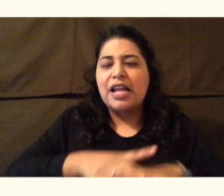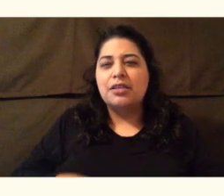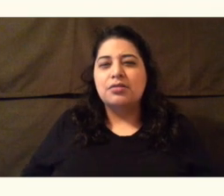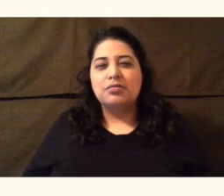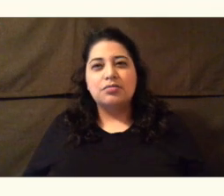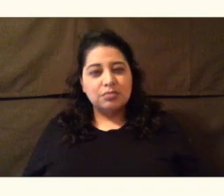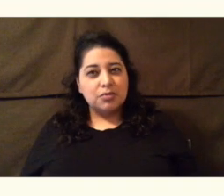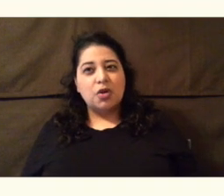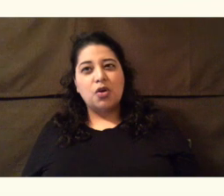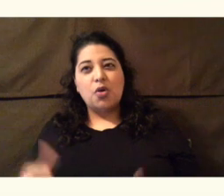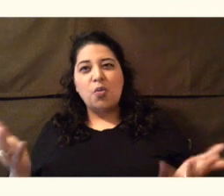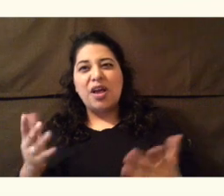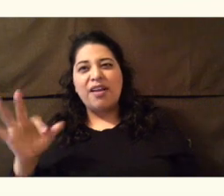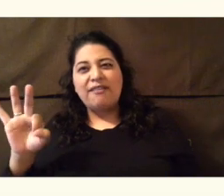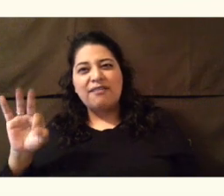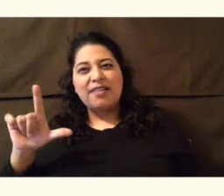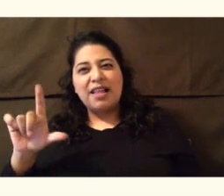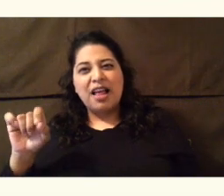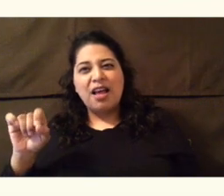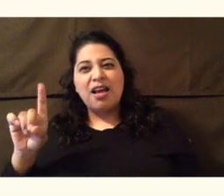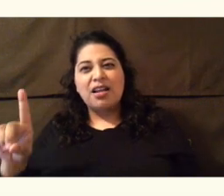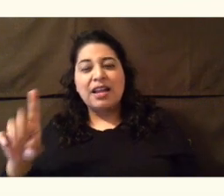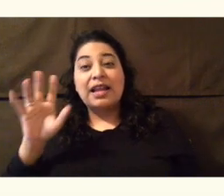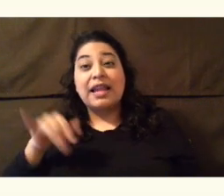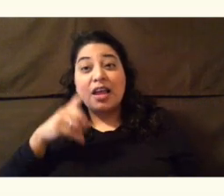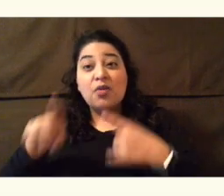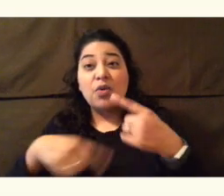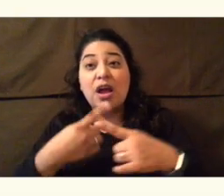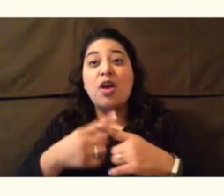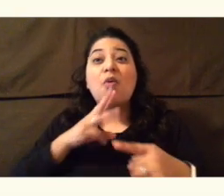water flows into an area that's usually dry.